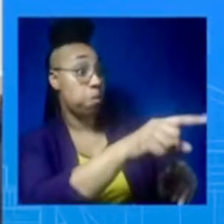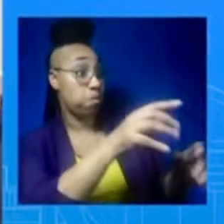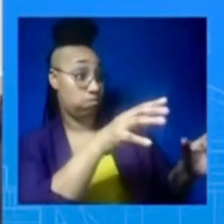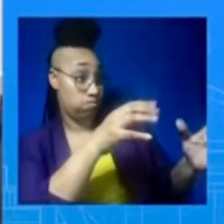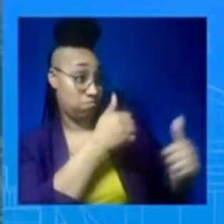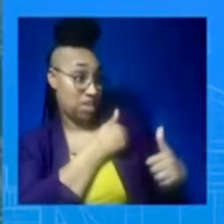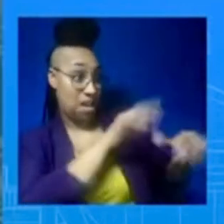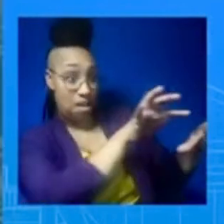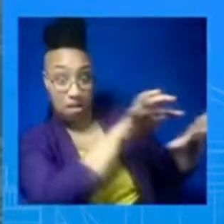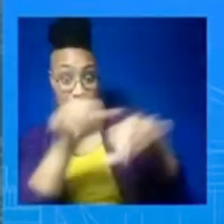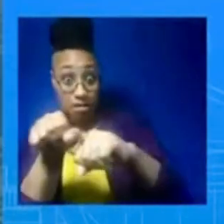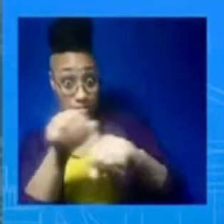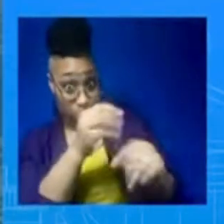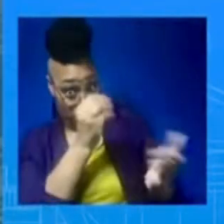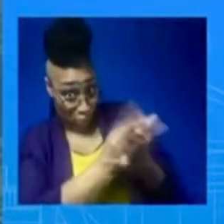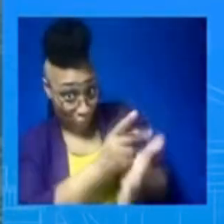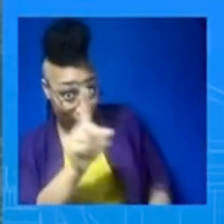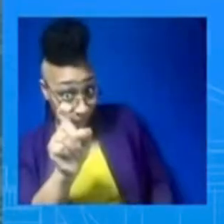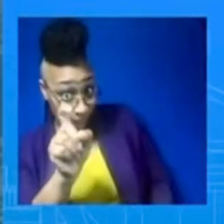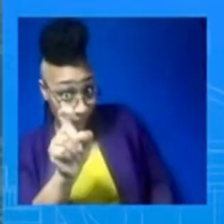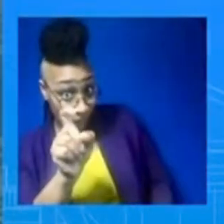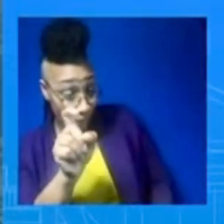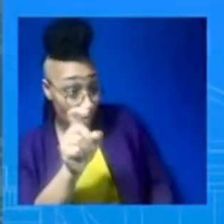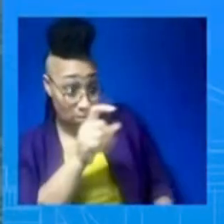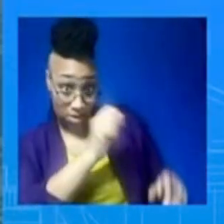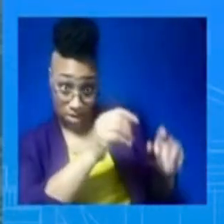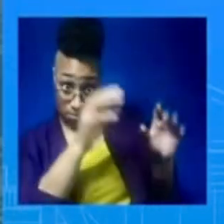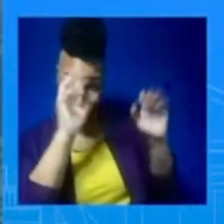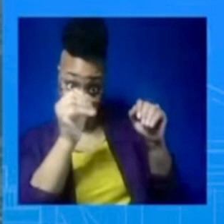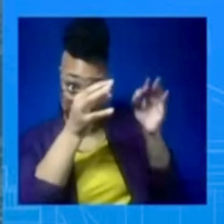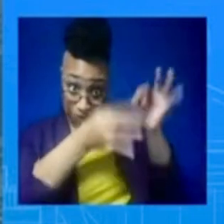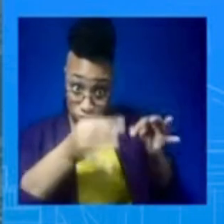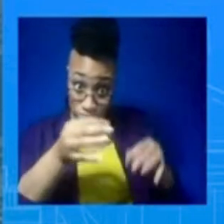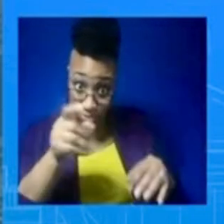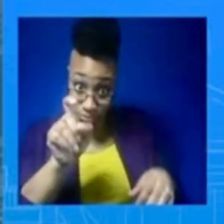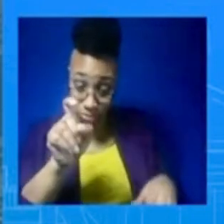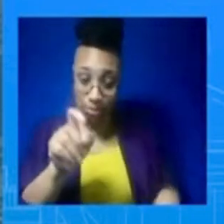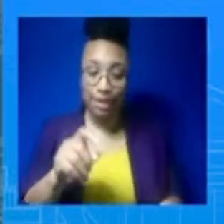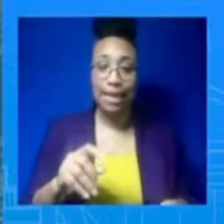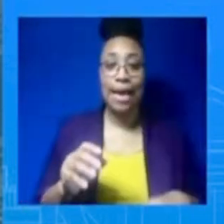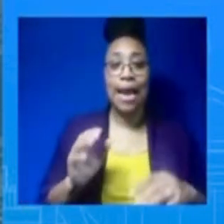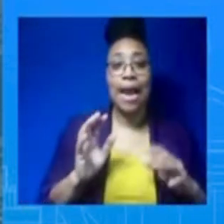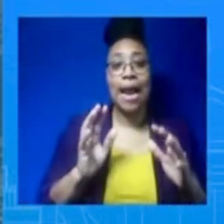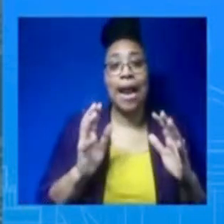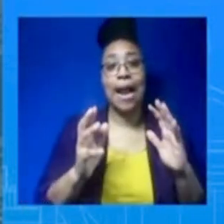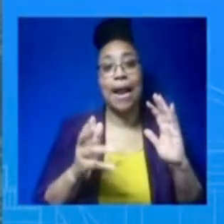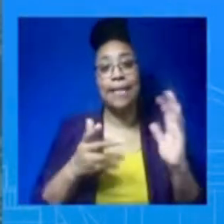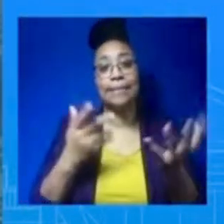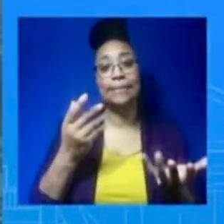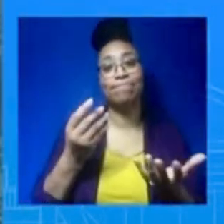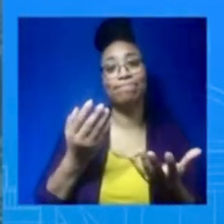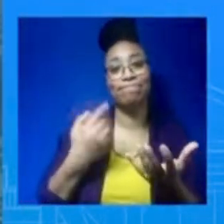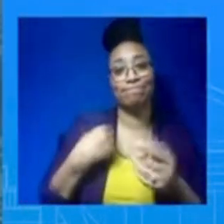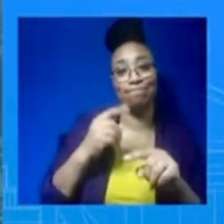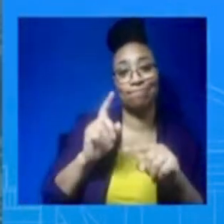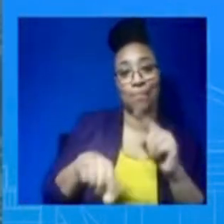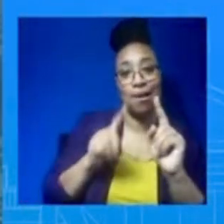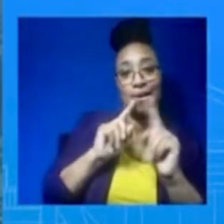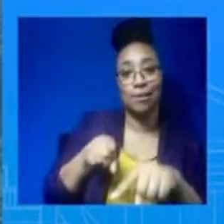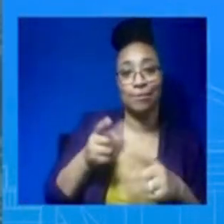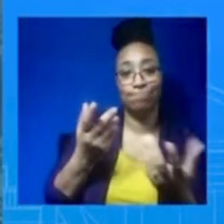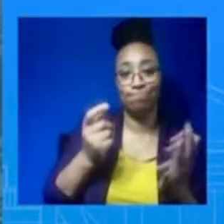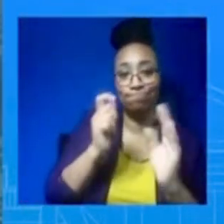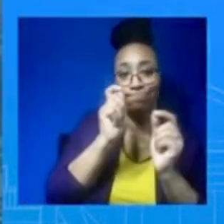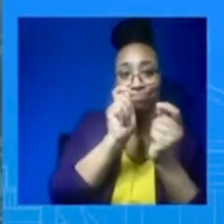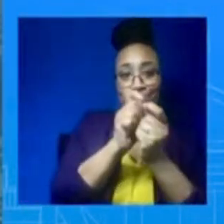place? Again, I don't want to get into too much of specifics on this, but when it comes to situations like this, of course,